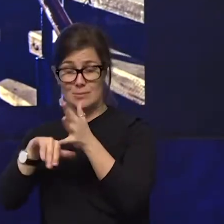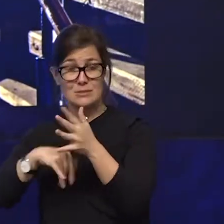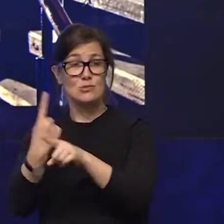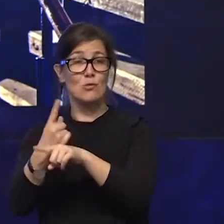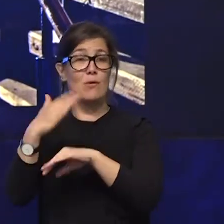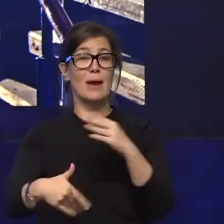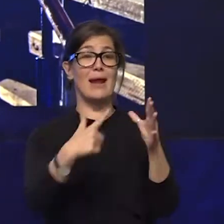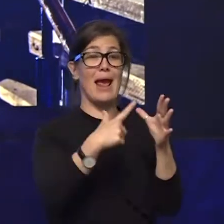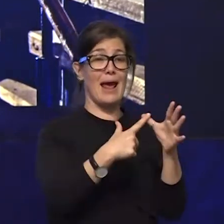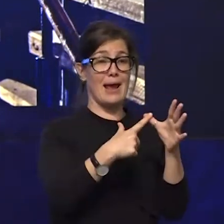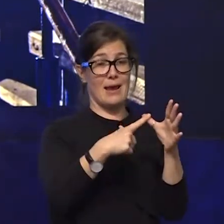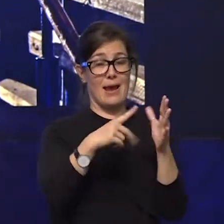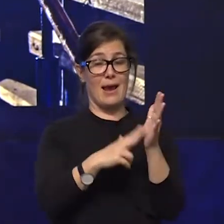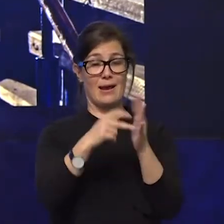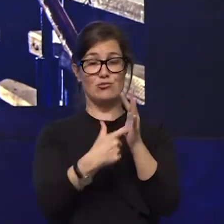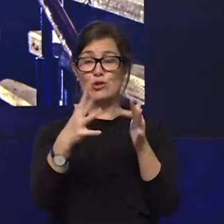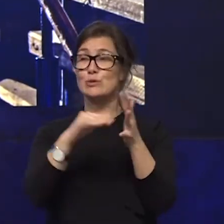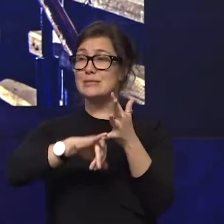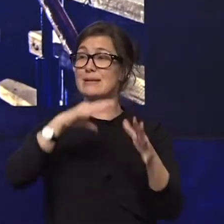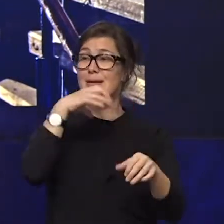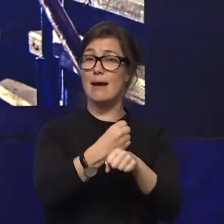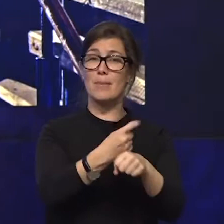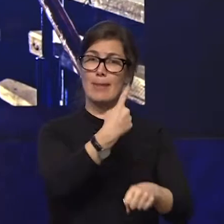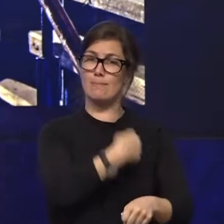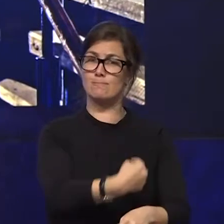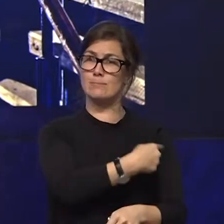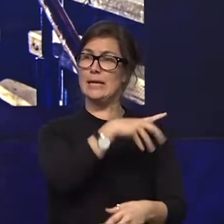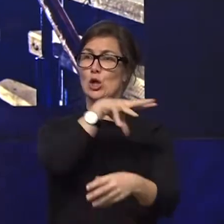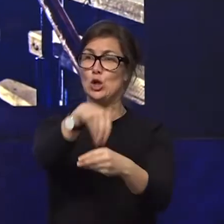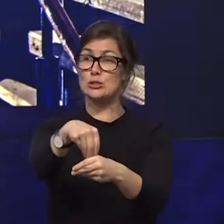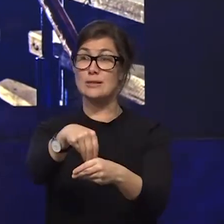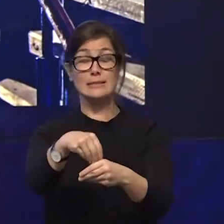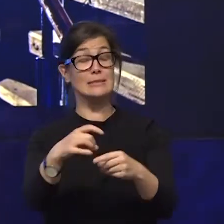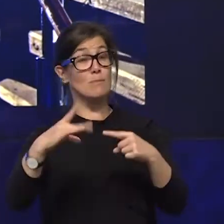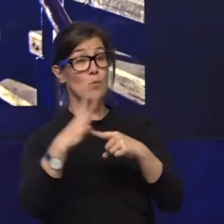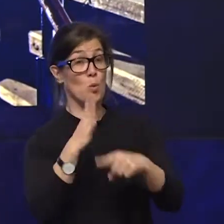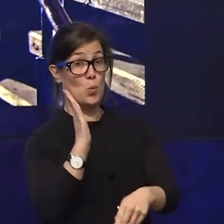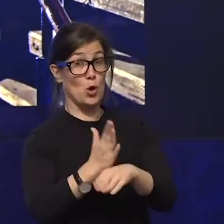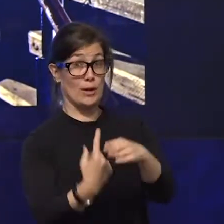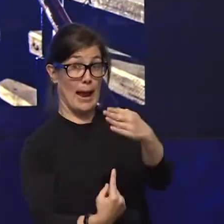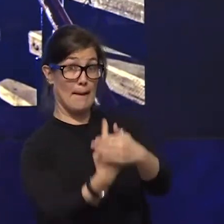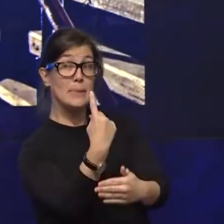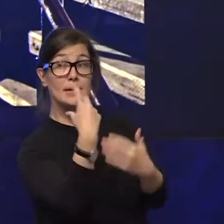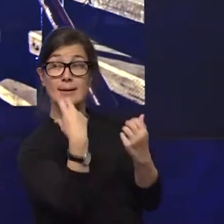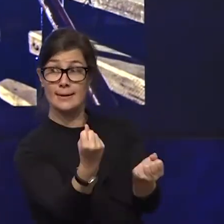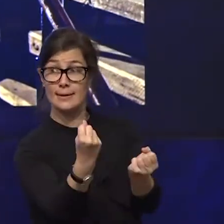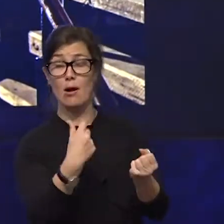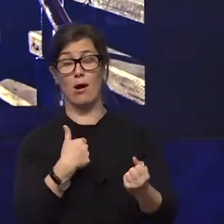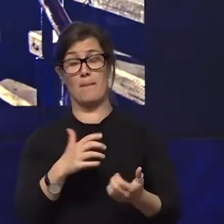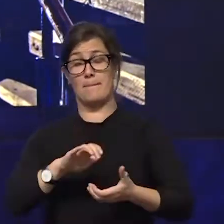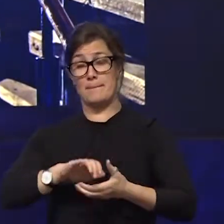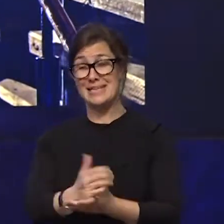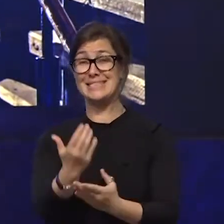investment in inclusion there is certainly significant work happening in the space and i'm so very pleased